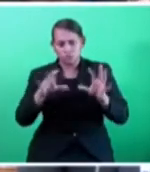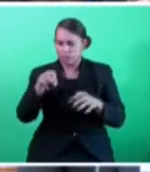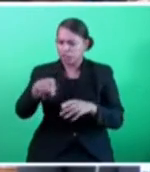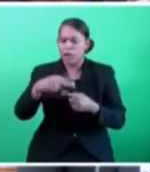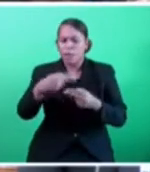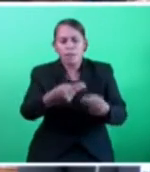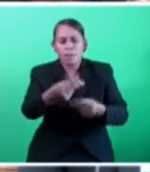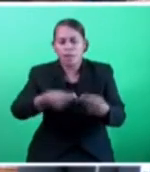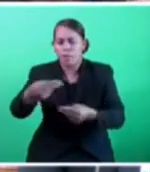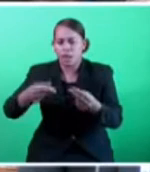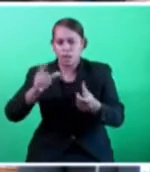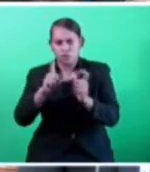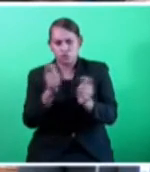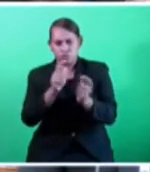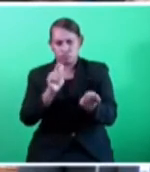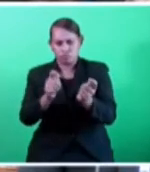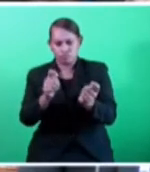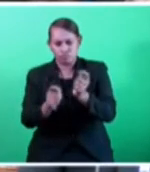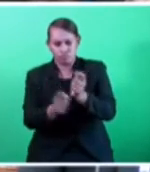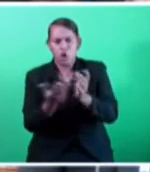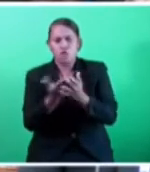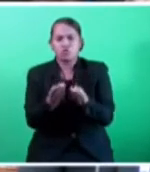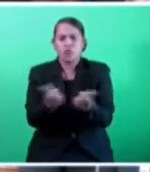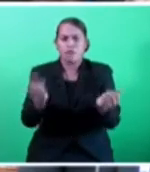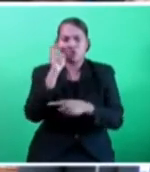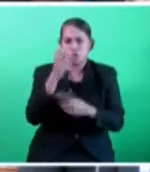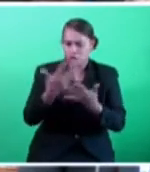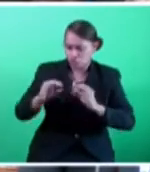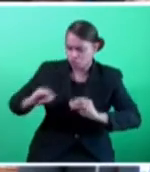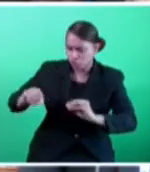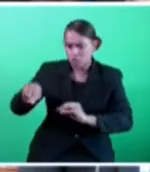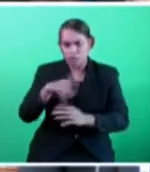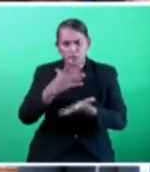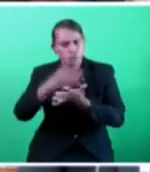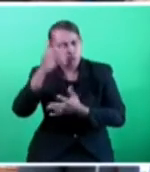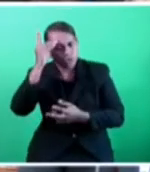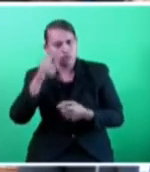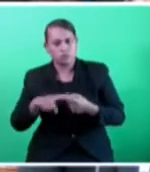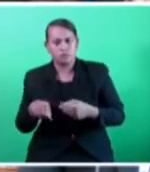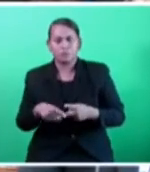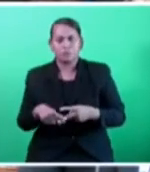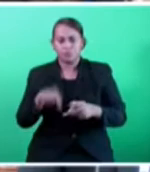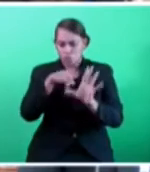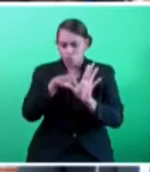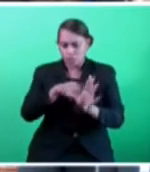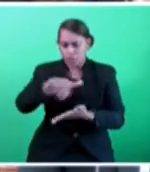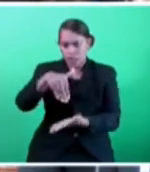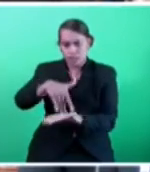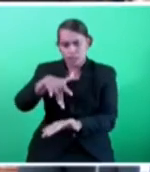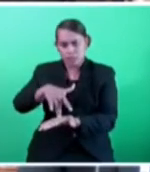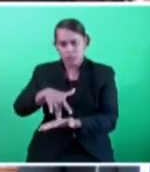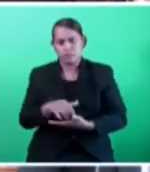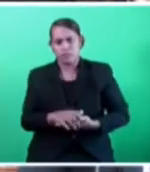mitigation combining training, education, and a premium on youth-centered innovation that will make them